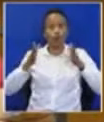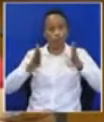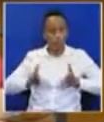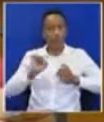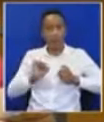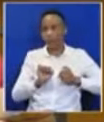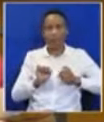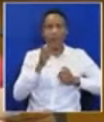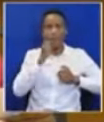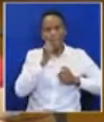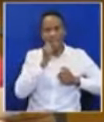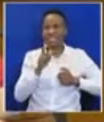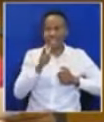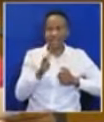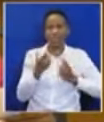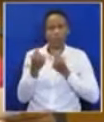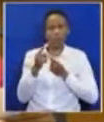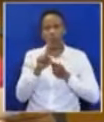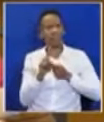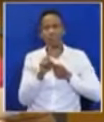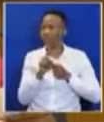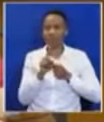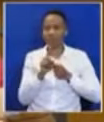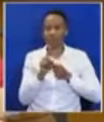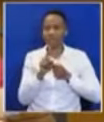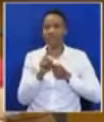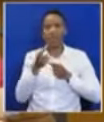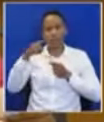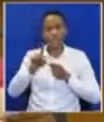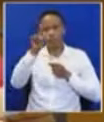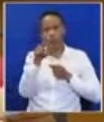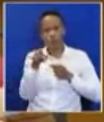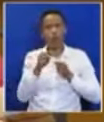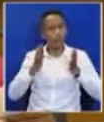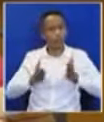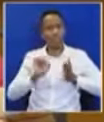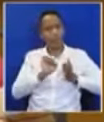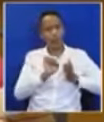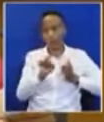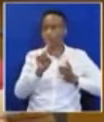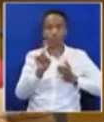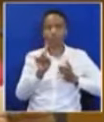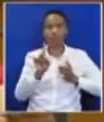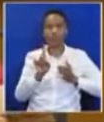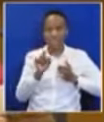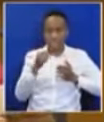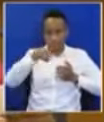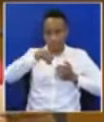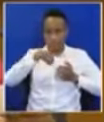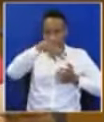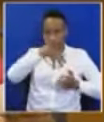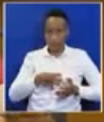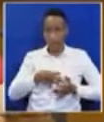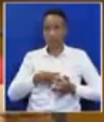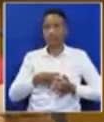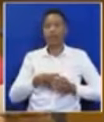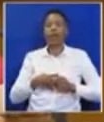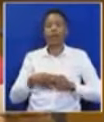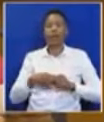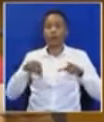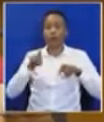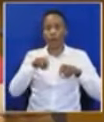meditating, mediating what is right and not about women's bodies. In honor of